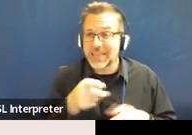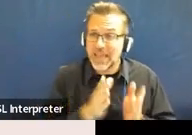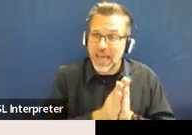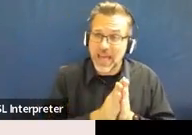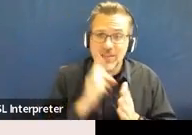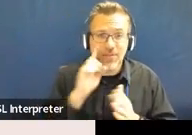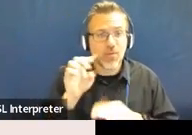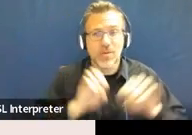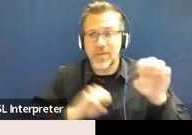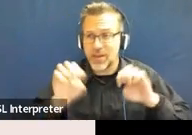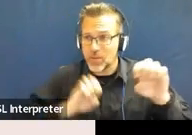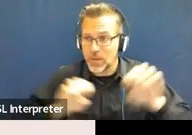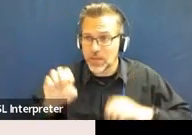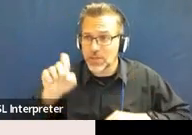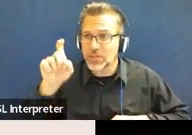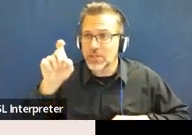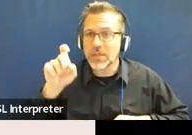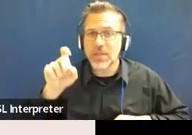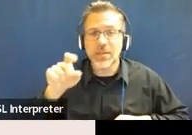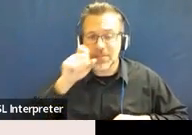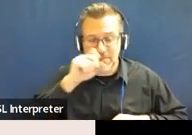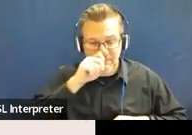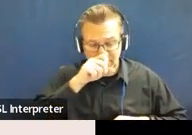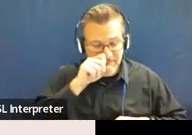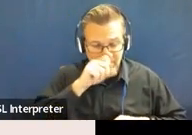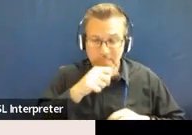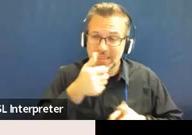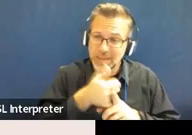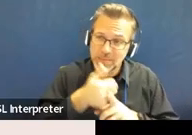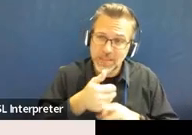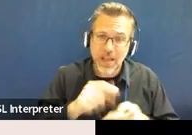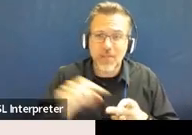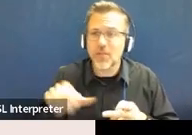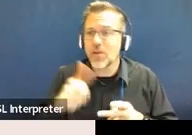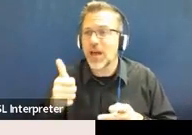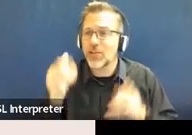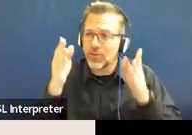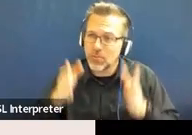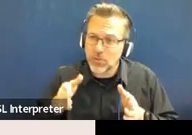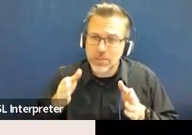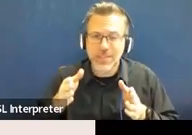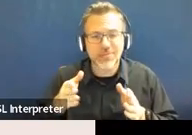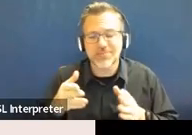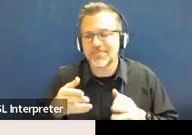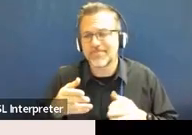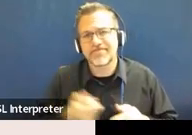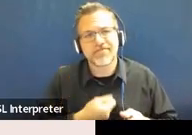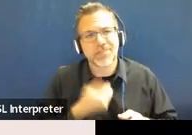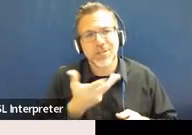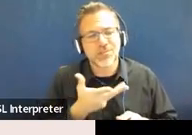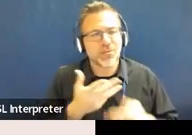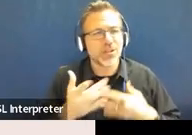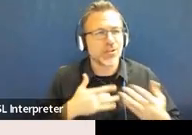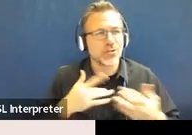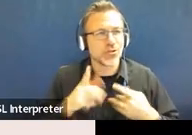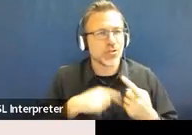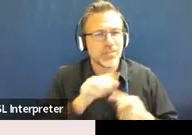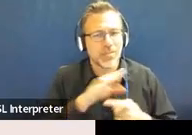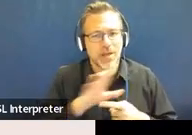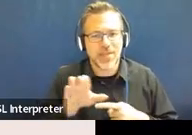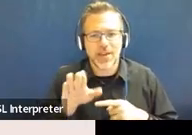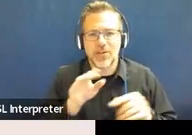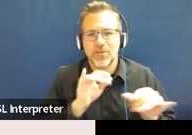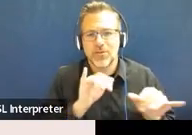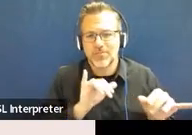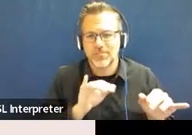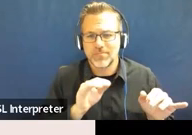somebody else, a teacher, another personnel express specific concerns about a pattern of behavior? So you'd want to be really